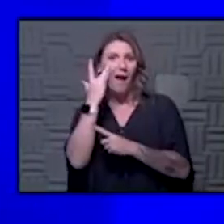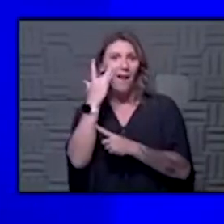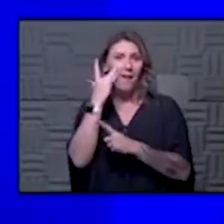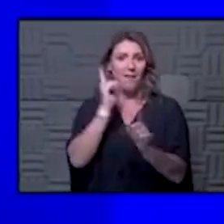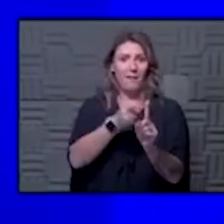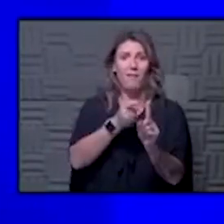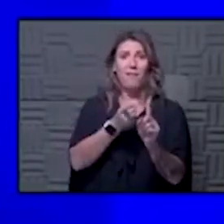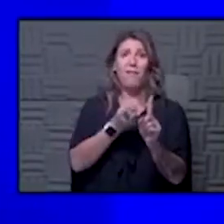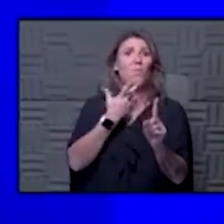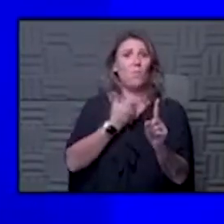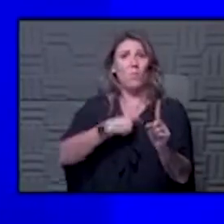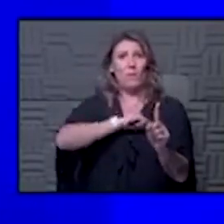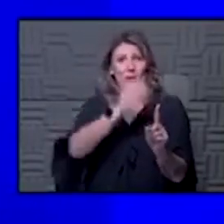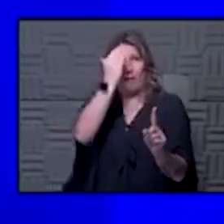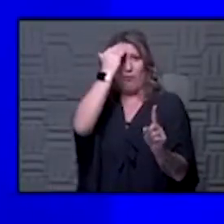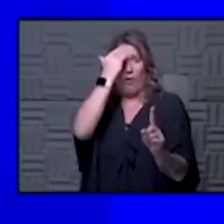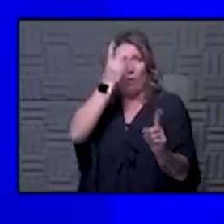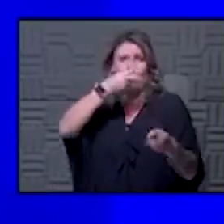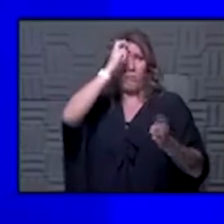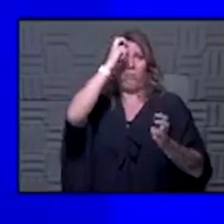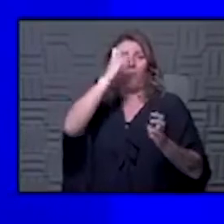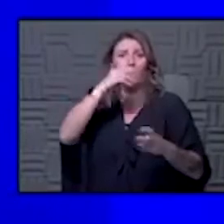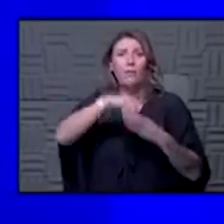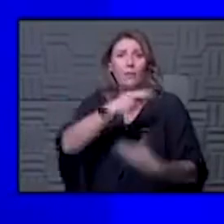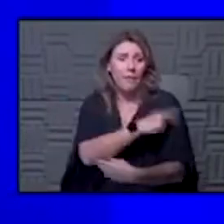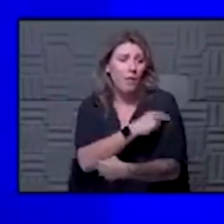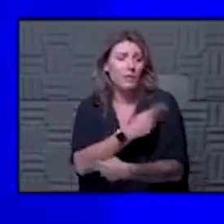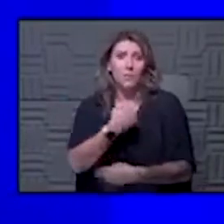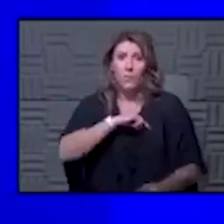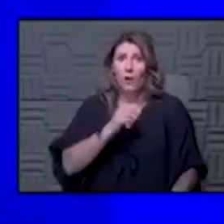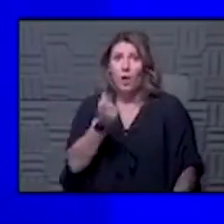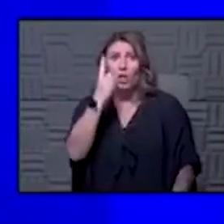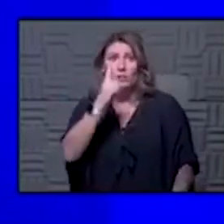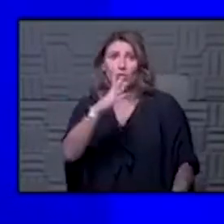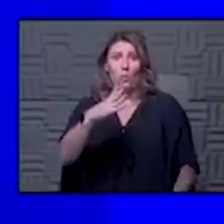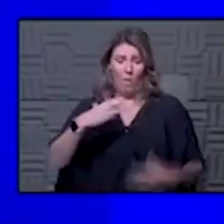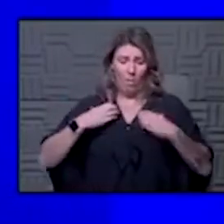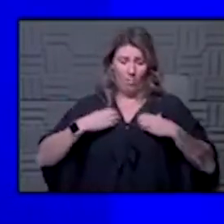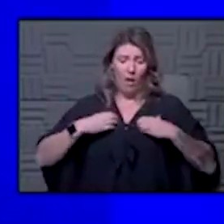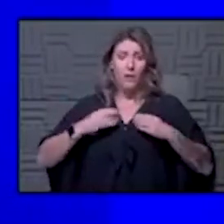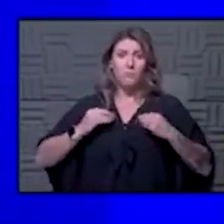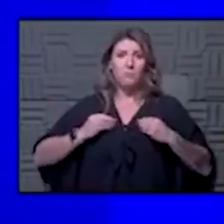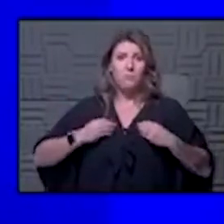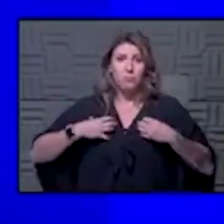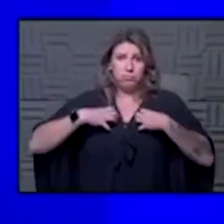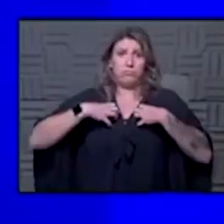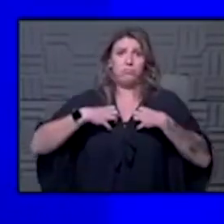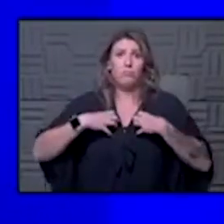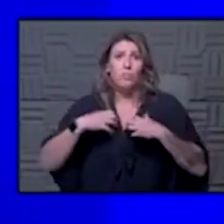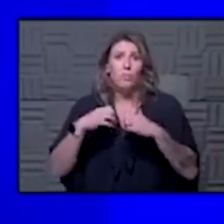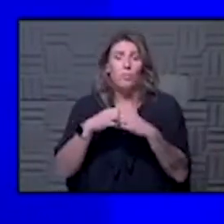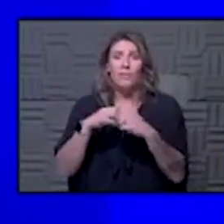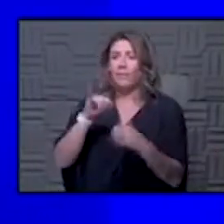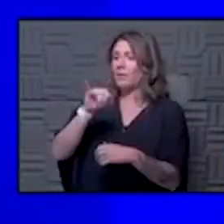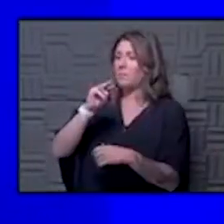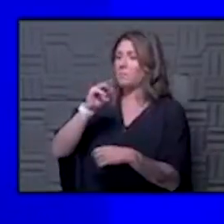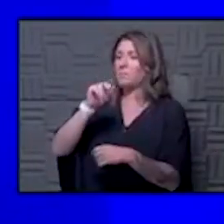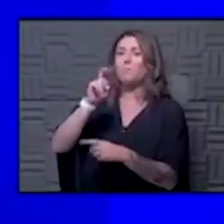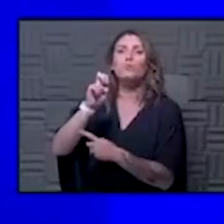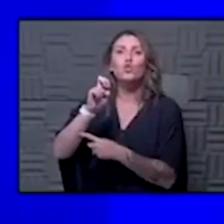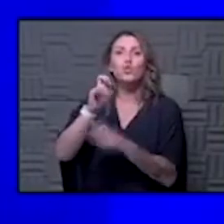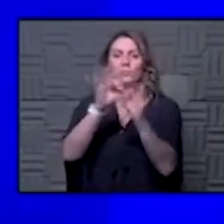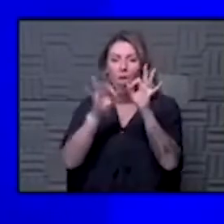does and if you get critically ill and you're in the hospital we understand that your lungs fill up with immune cells and